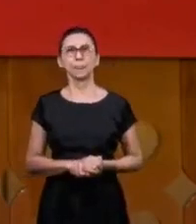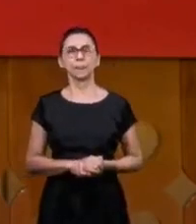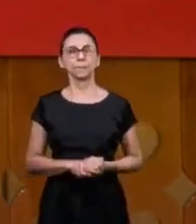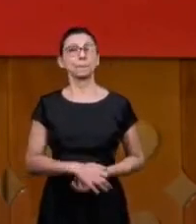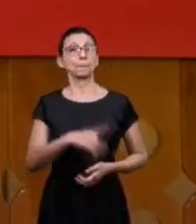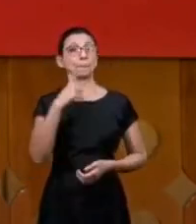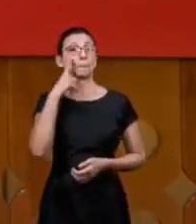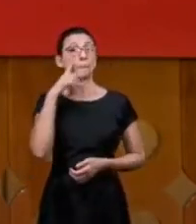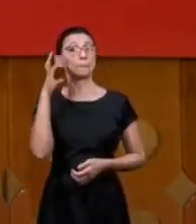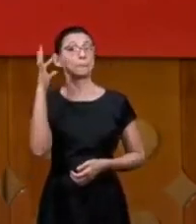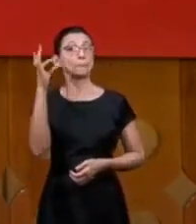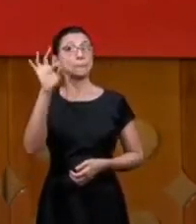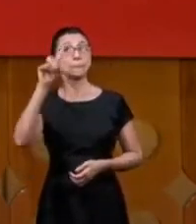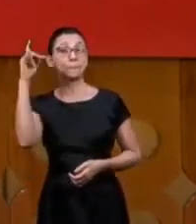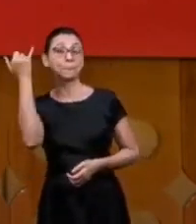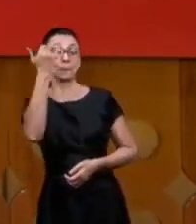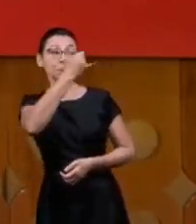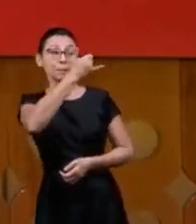he heard from the Lord